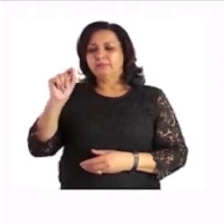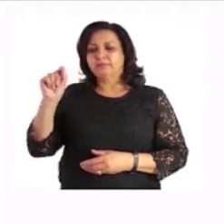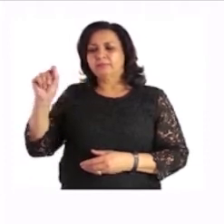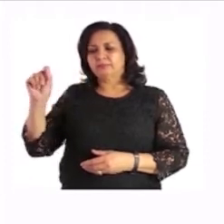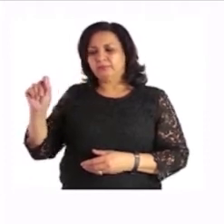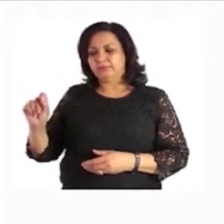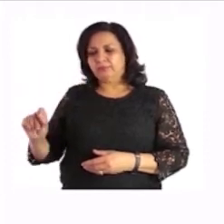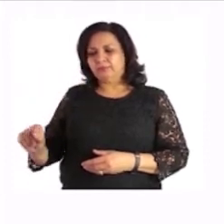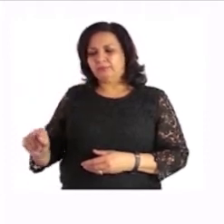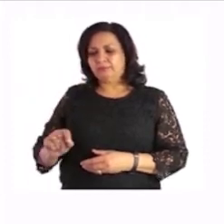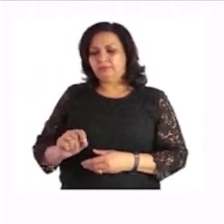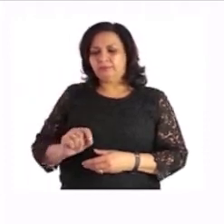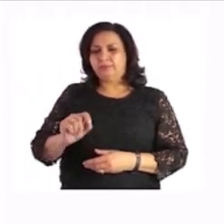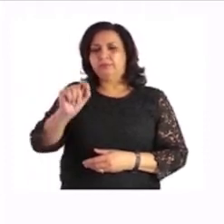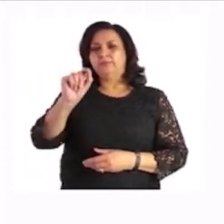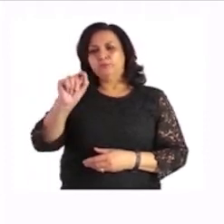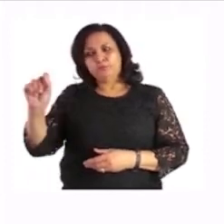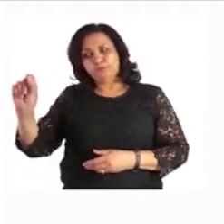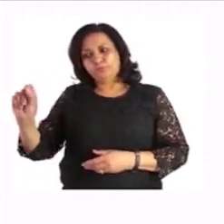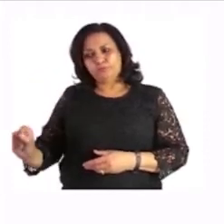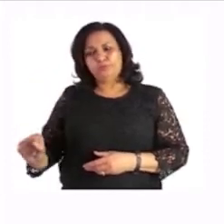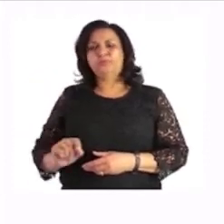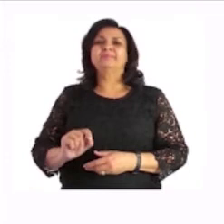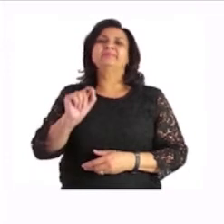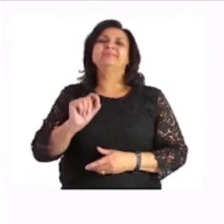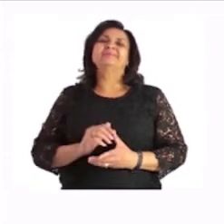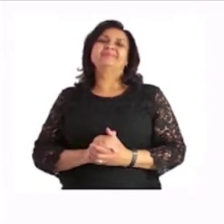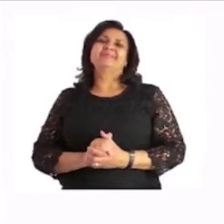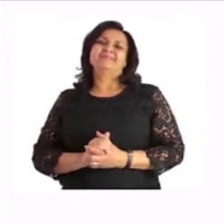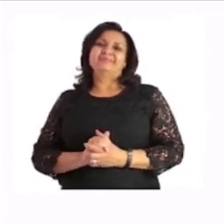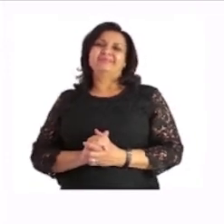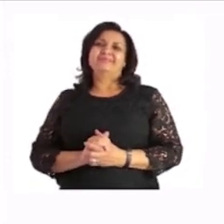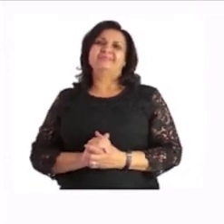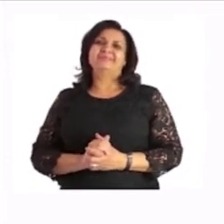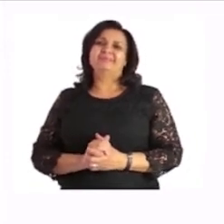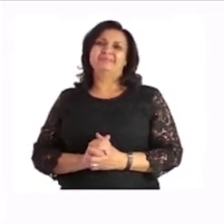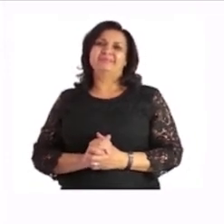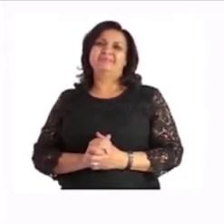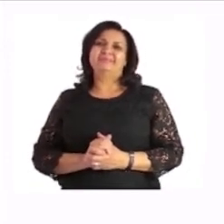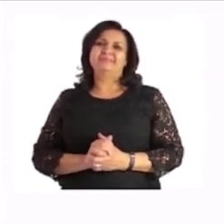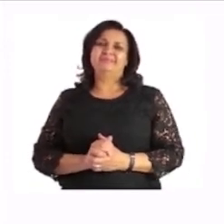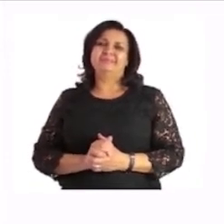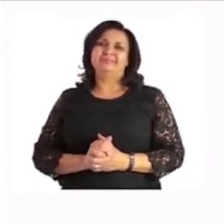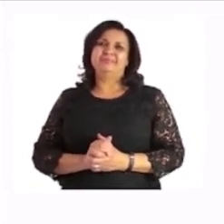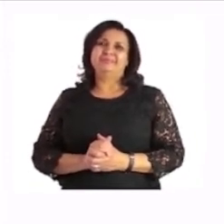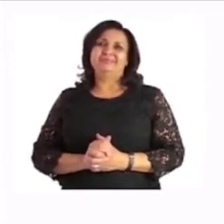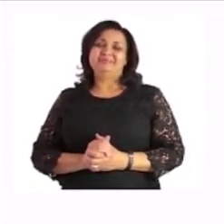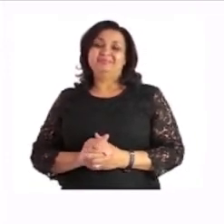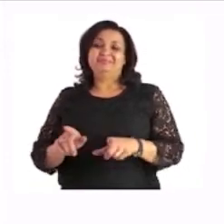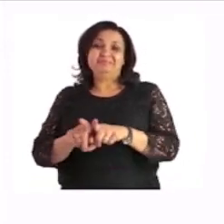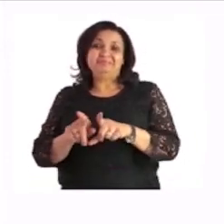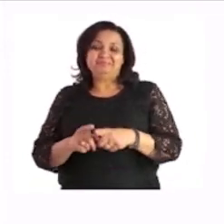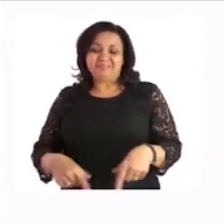dotted lines. Yes, you are right. That is a present which is wrapped